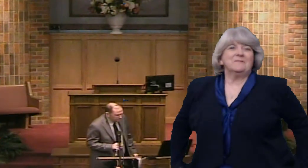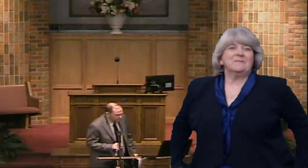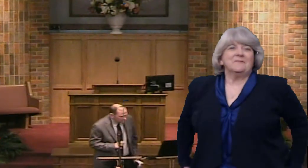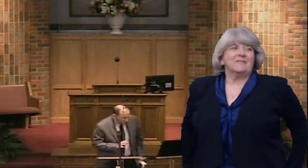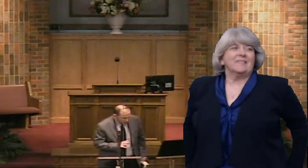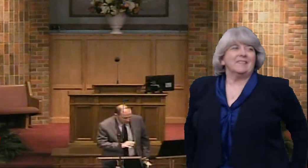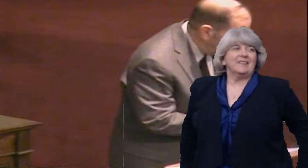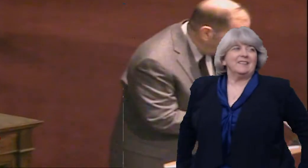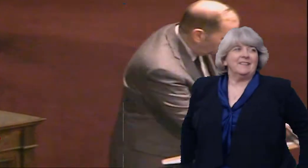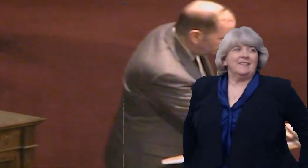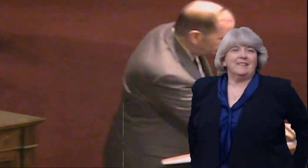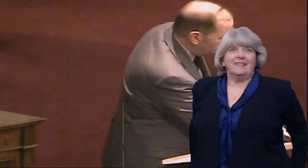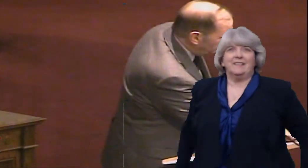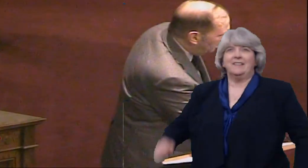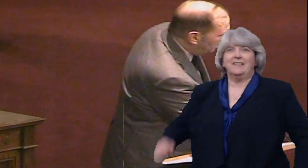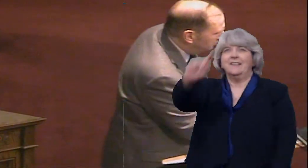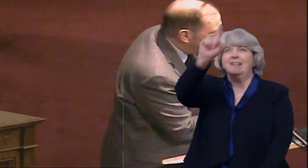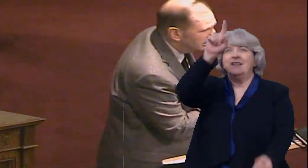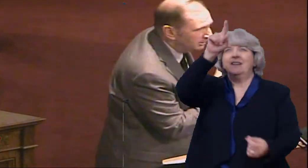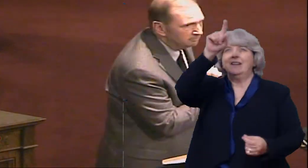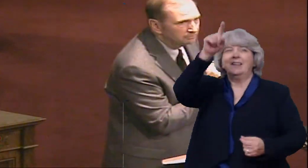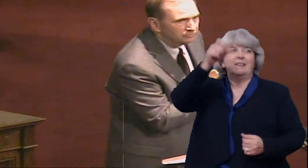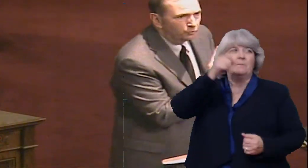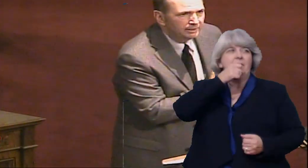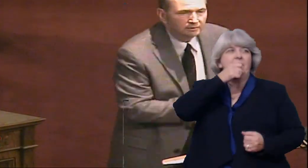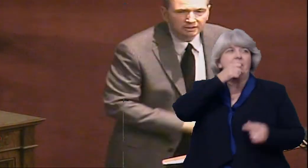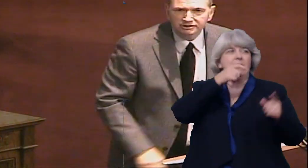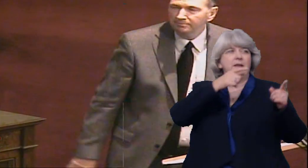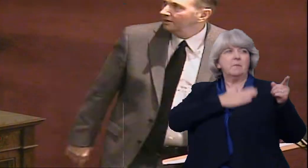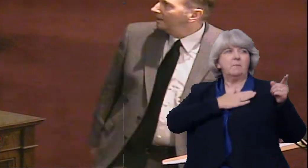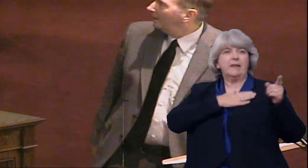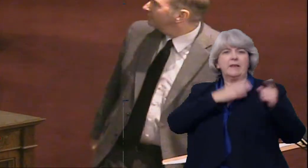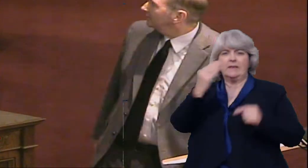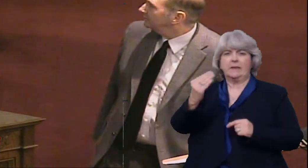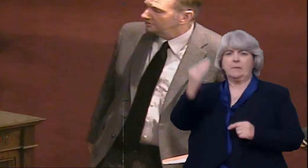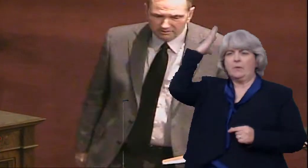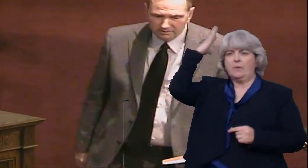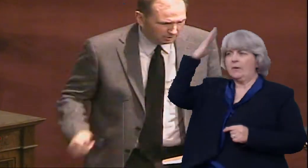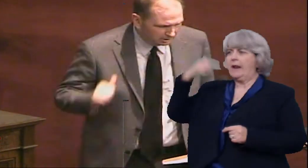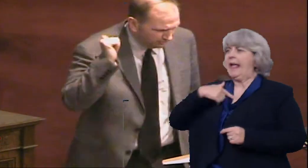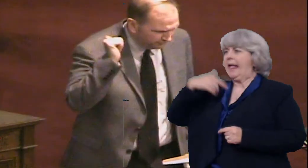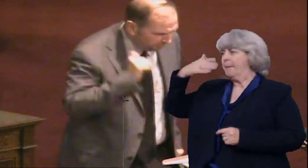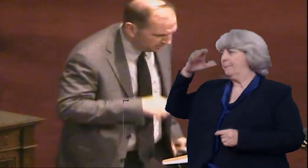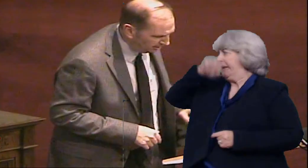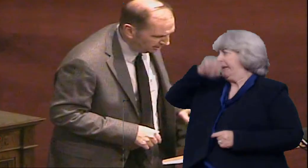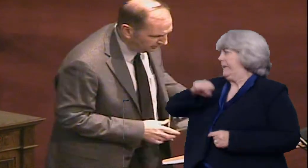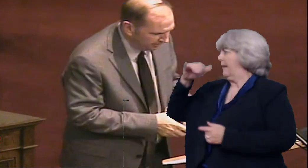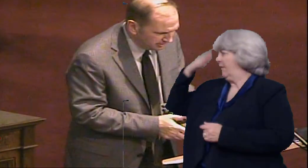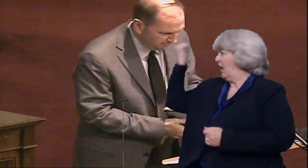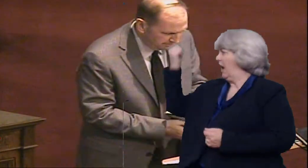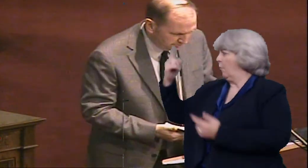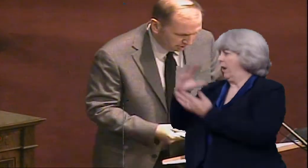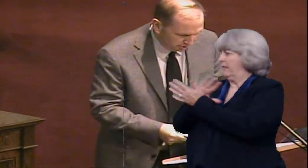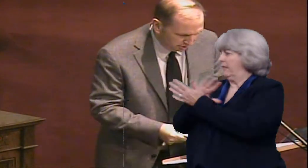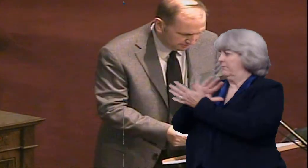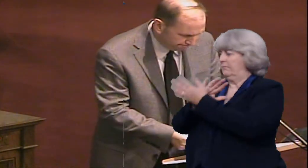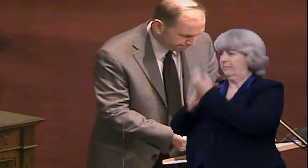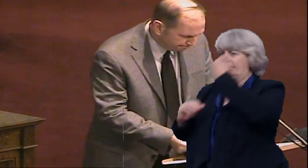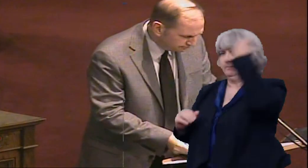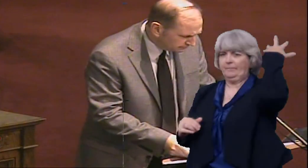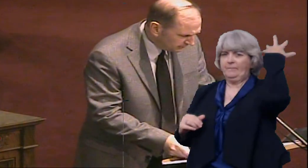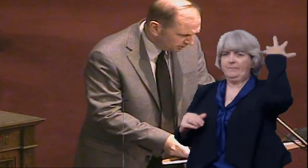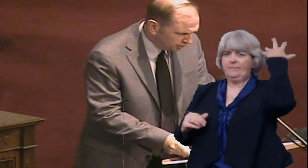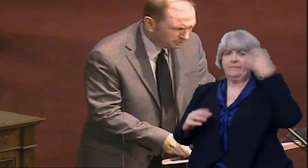That was in the booth. Would you put the reading list up there? I forgot to do this a while ago. If you put that on there as I'm talking.